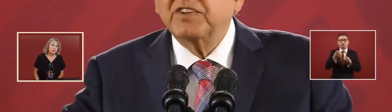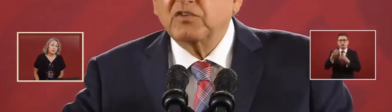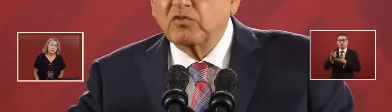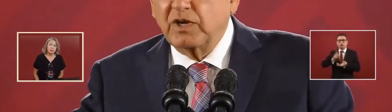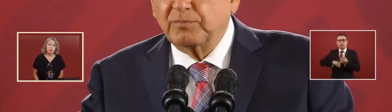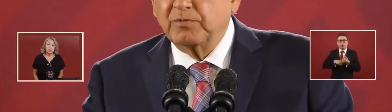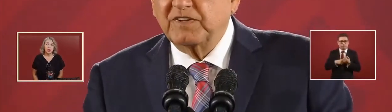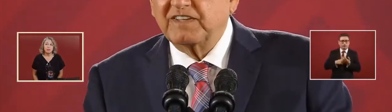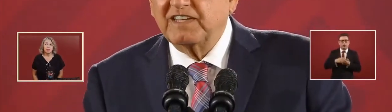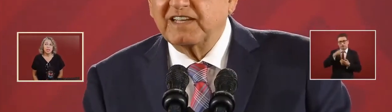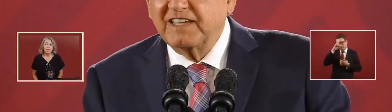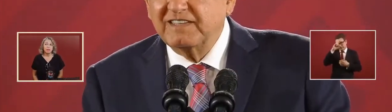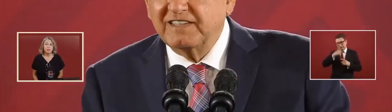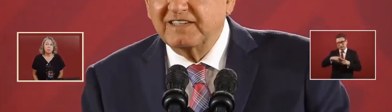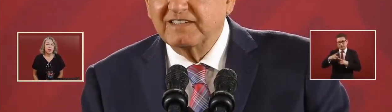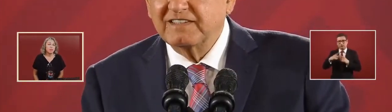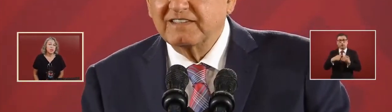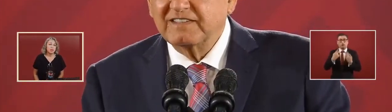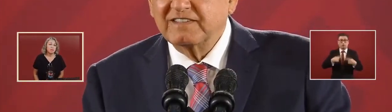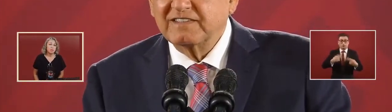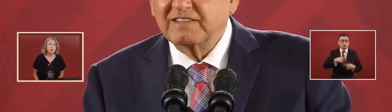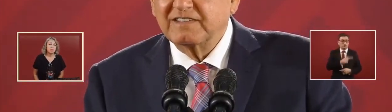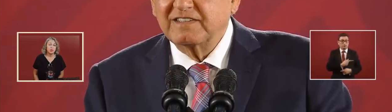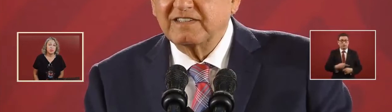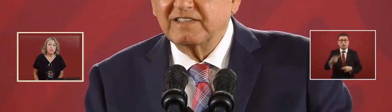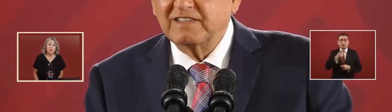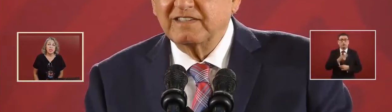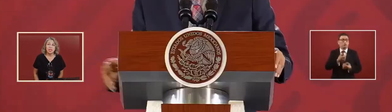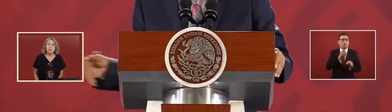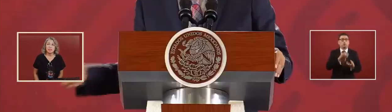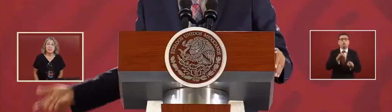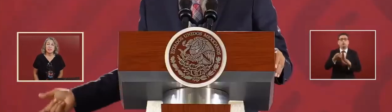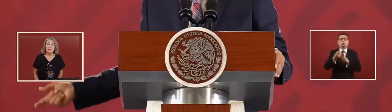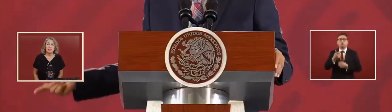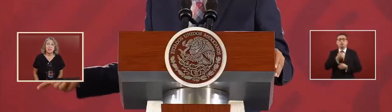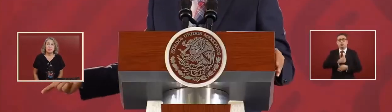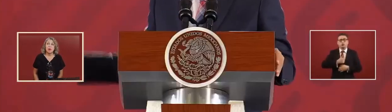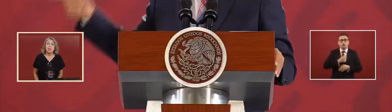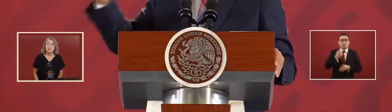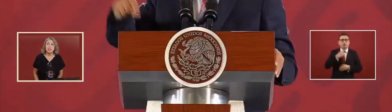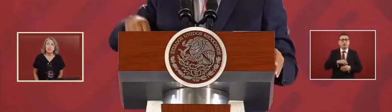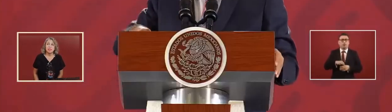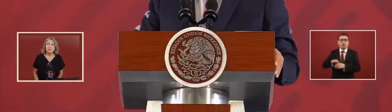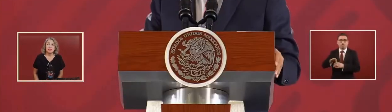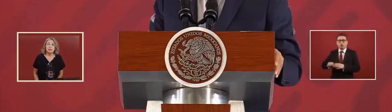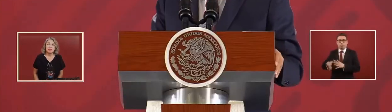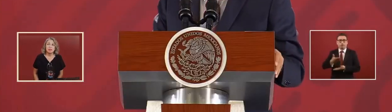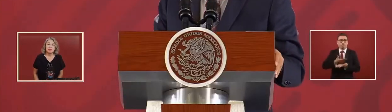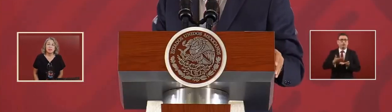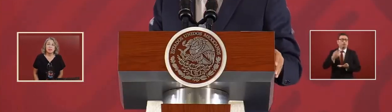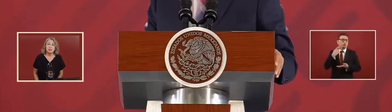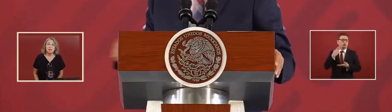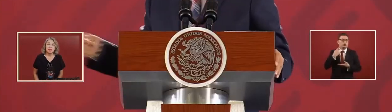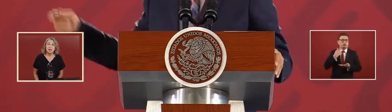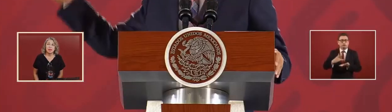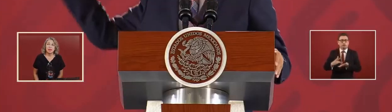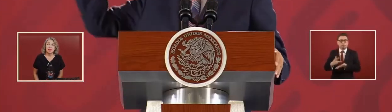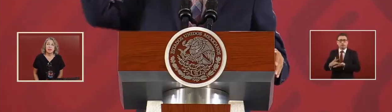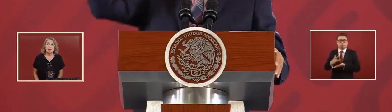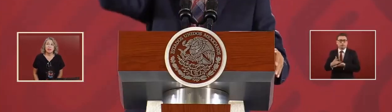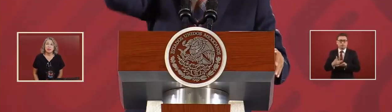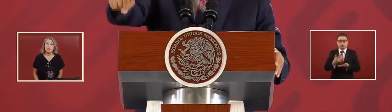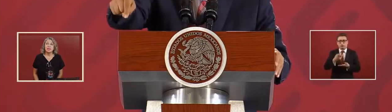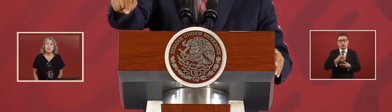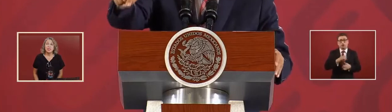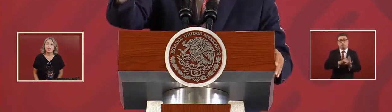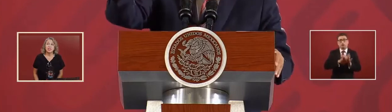poverty of people, politics, conditional or to